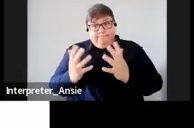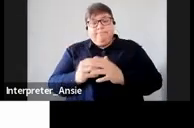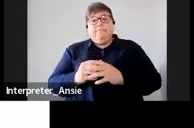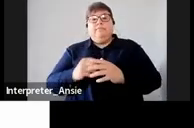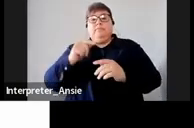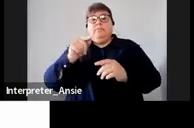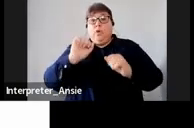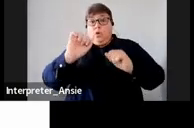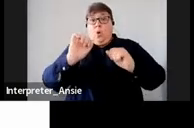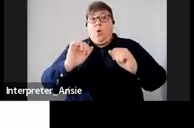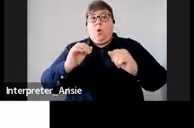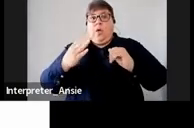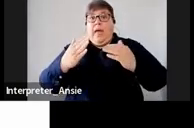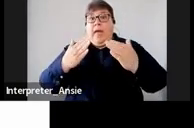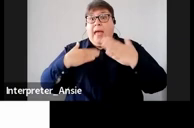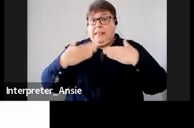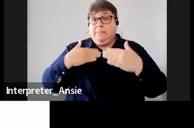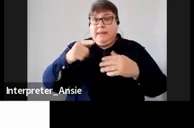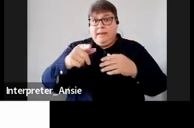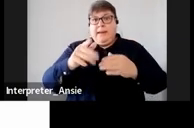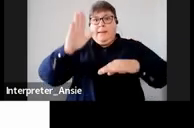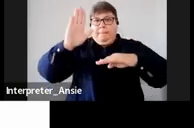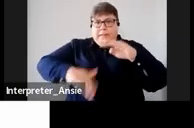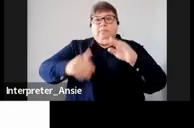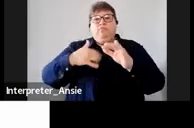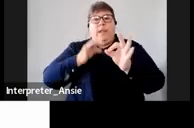penalties I'd like to explain a little bit further